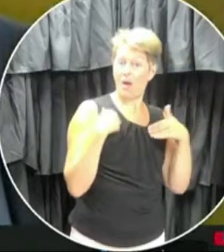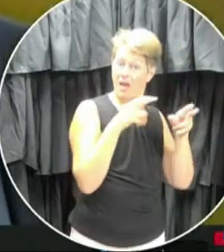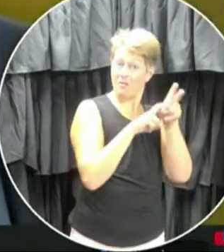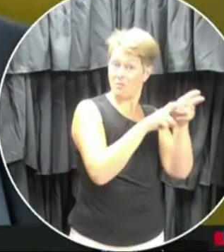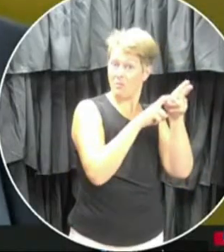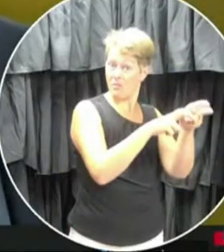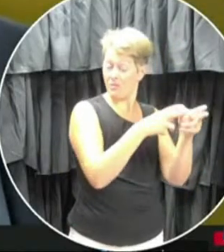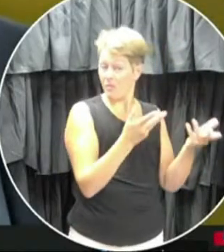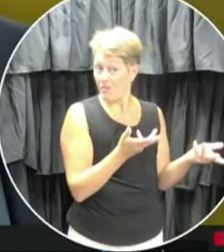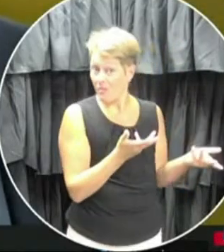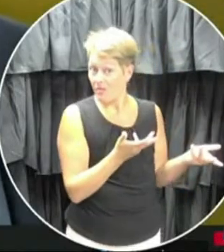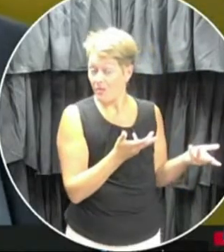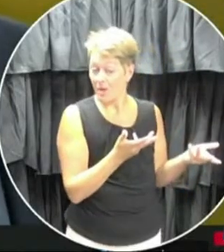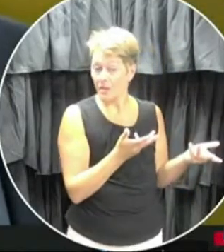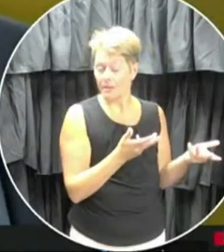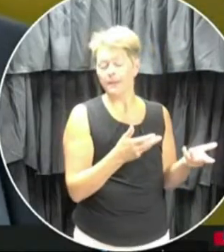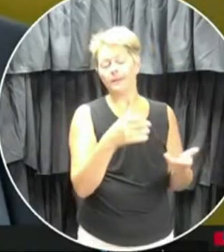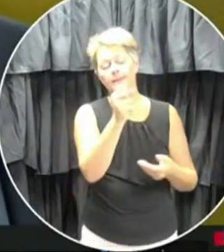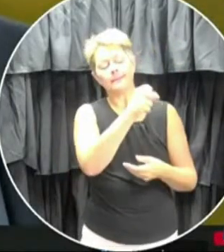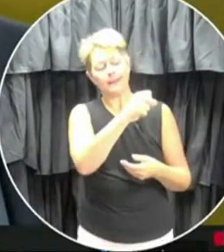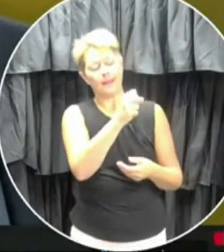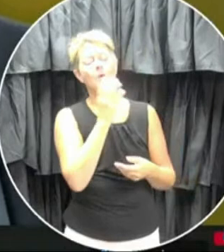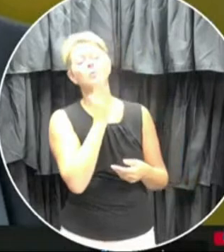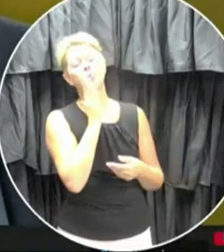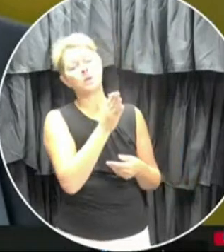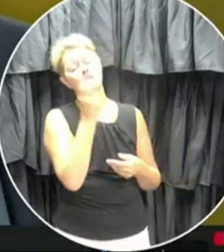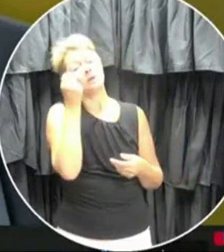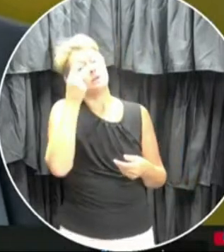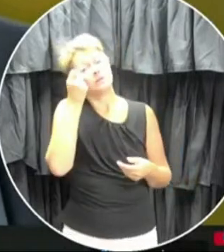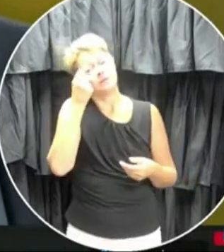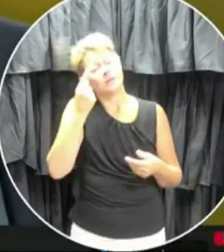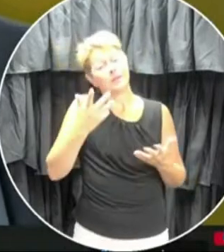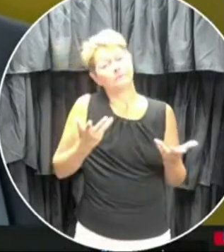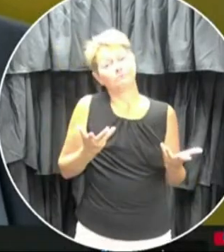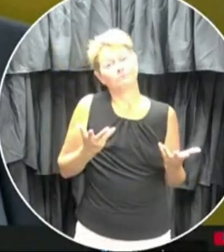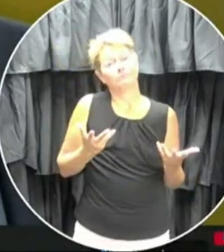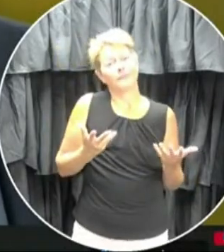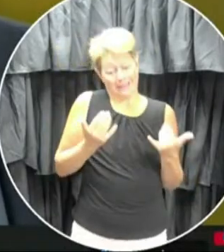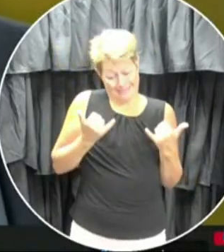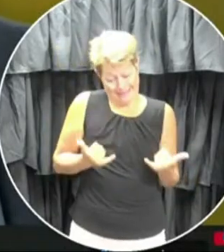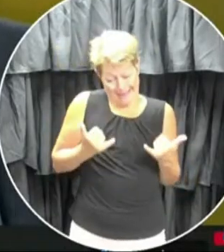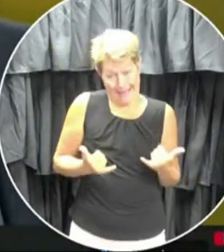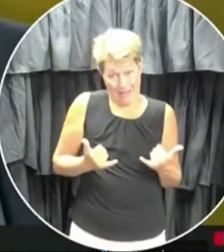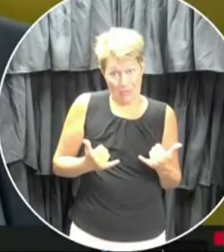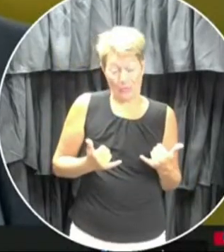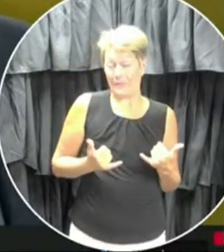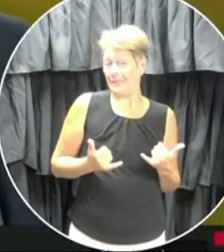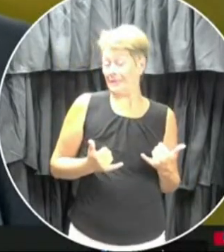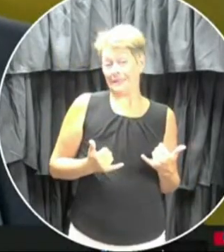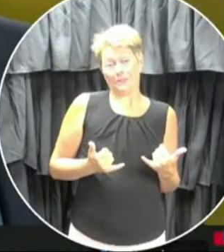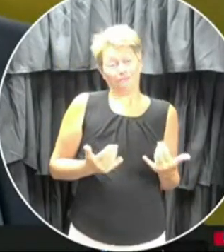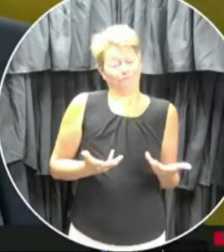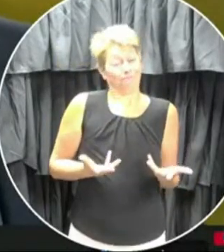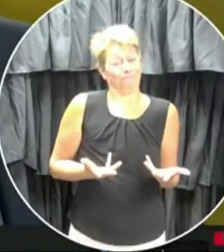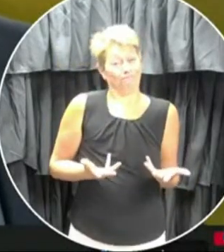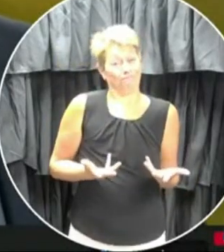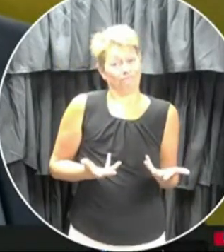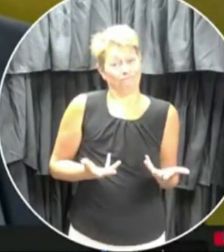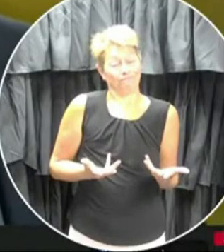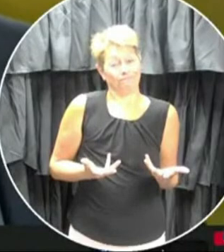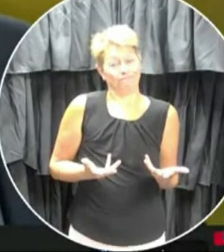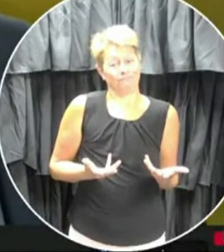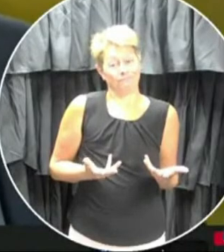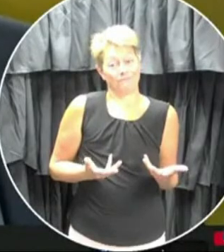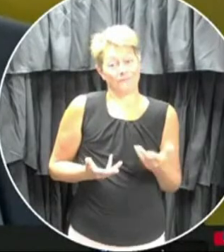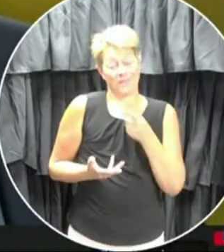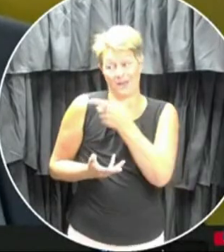short answer to that is, yes, Brian, we'll look at that, but in this, at this juncture, in fact, you know, just the, uh, the